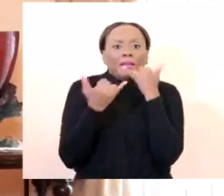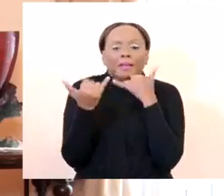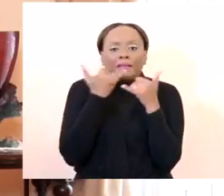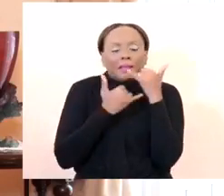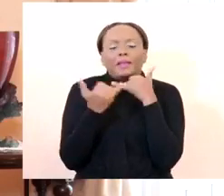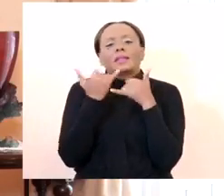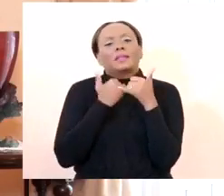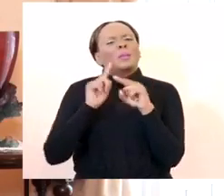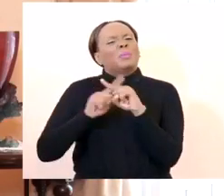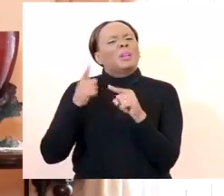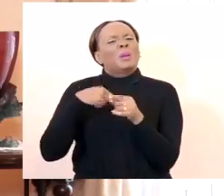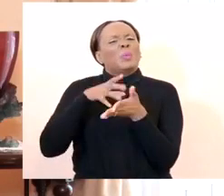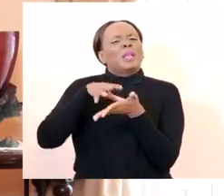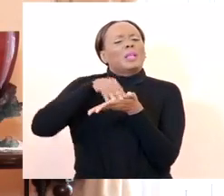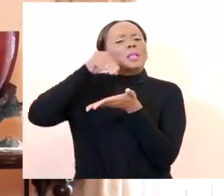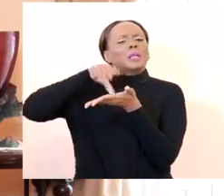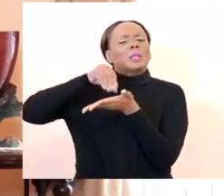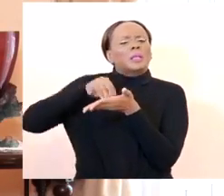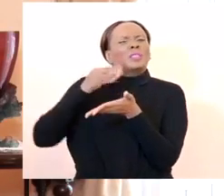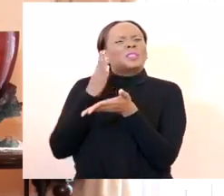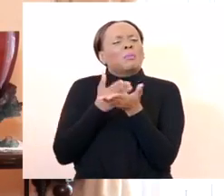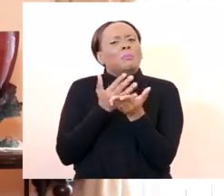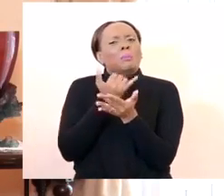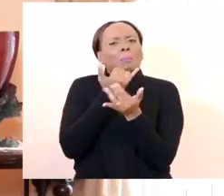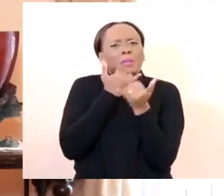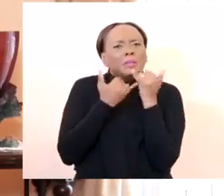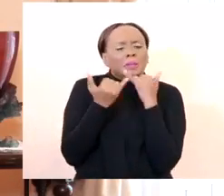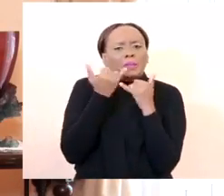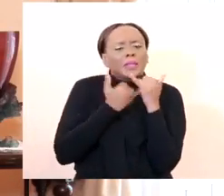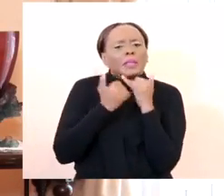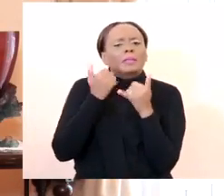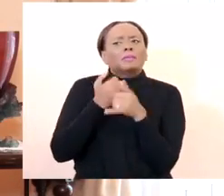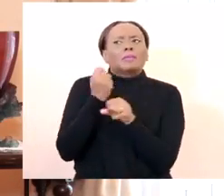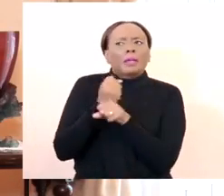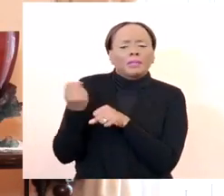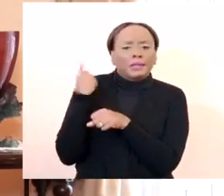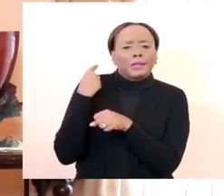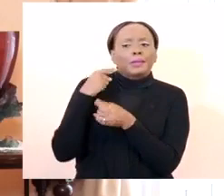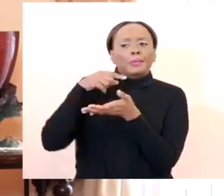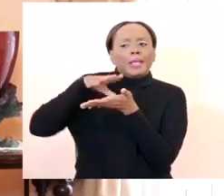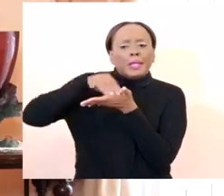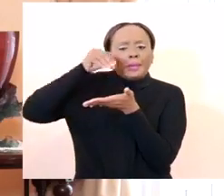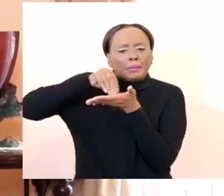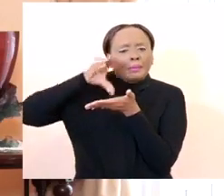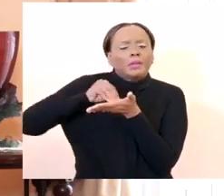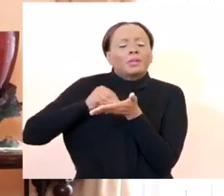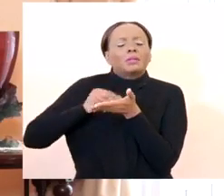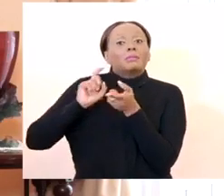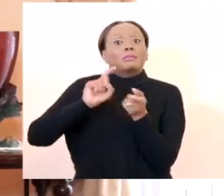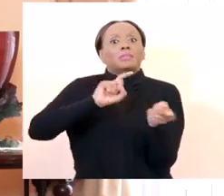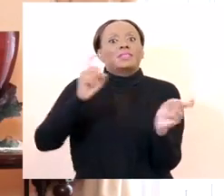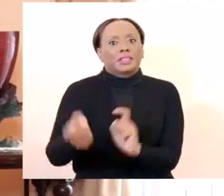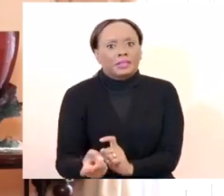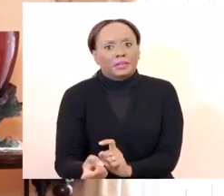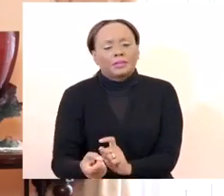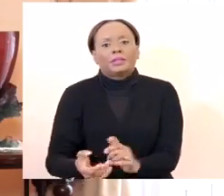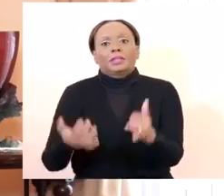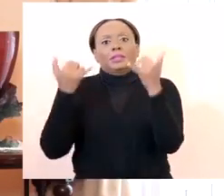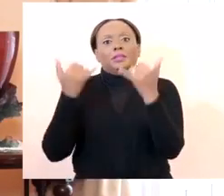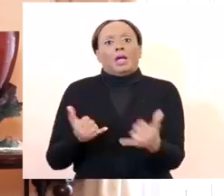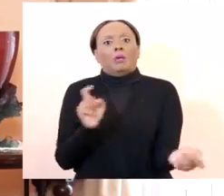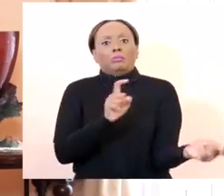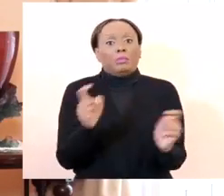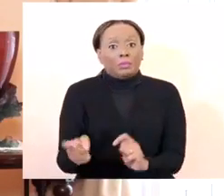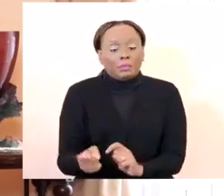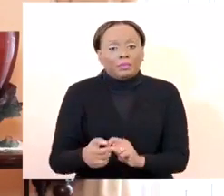from some of the missteps that we may have made on the last occasion. We've tried in many ways to tighten up, but